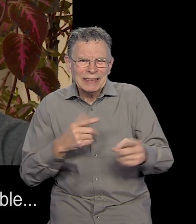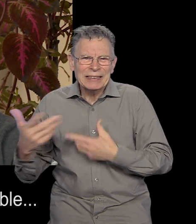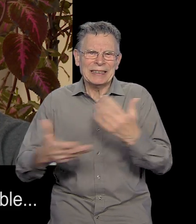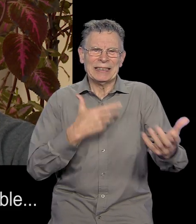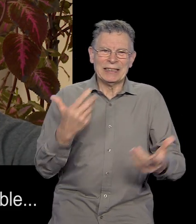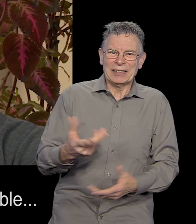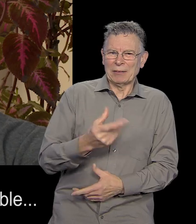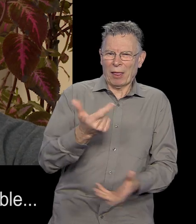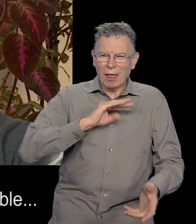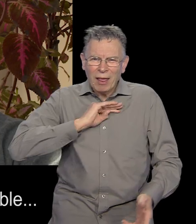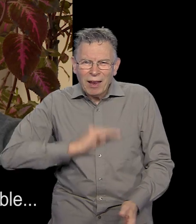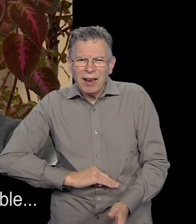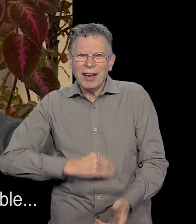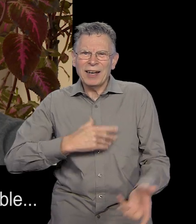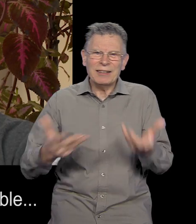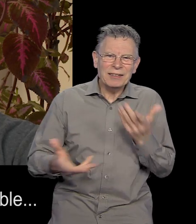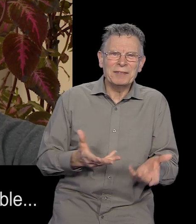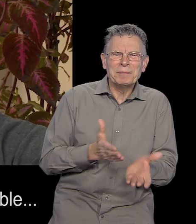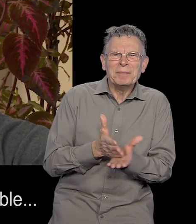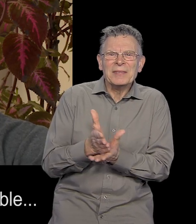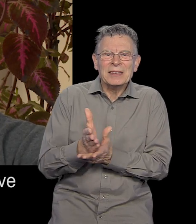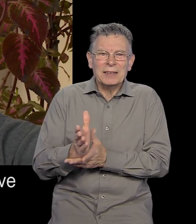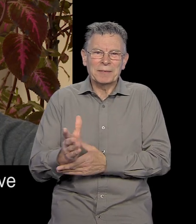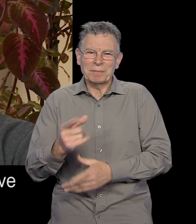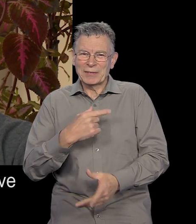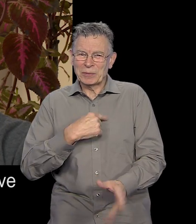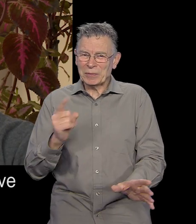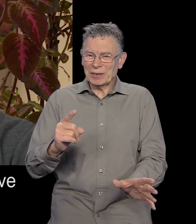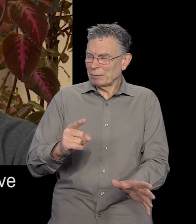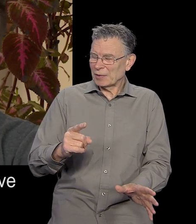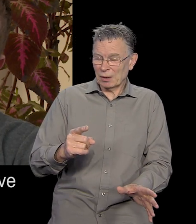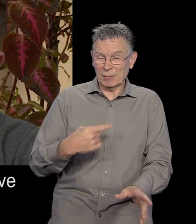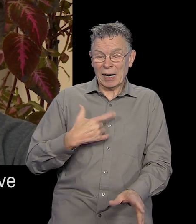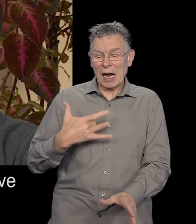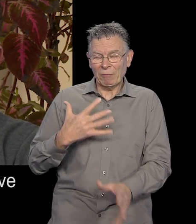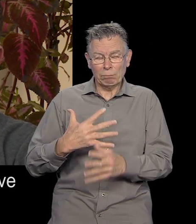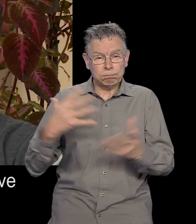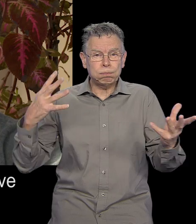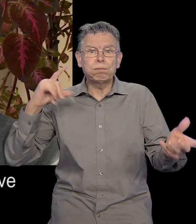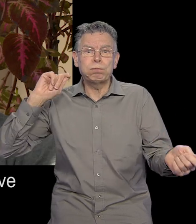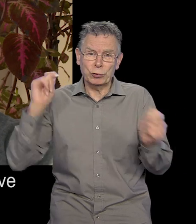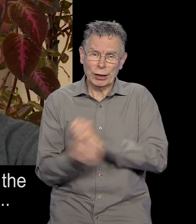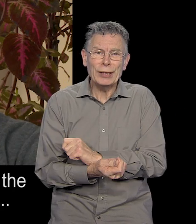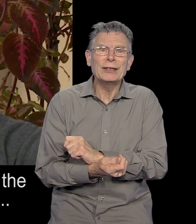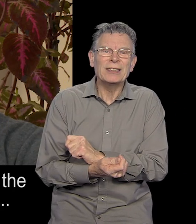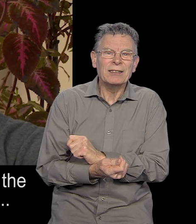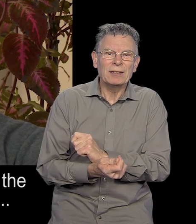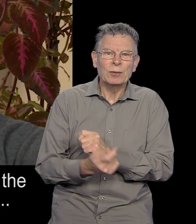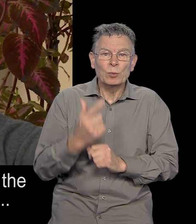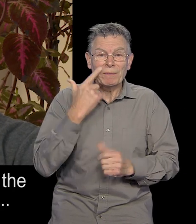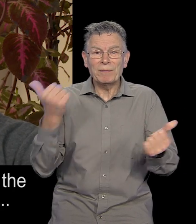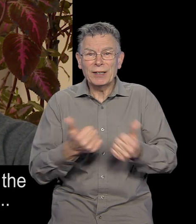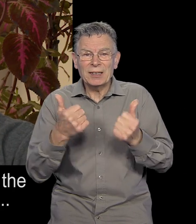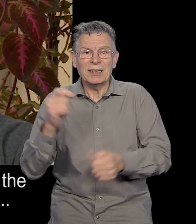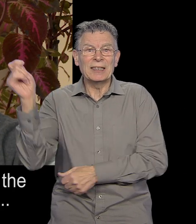some depression from, obviously, overnight, I'd gone from being able to do what I want, obviously, it was a massive life changer. But, in the end,